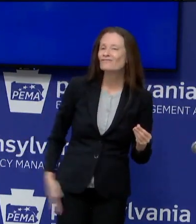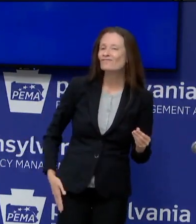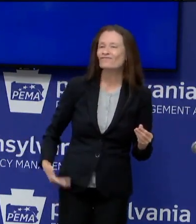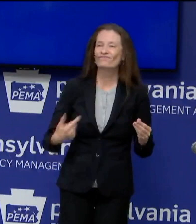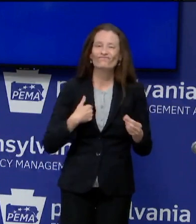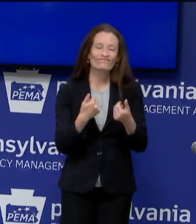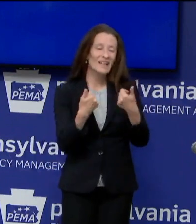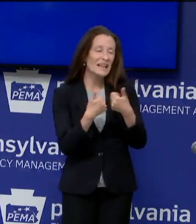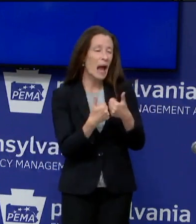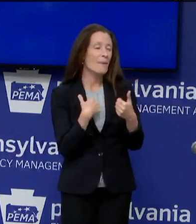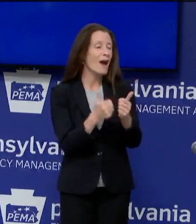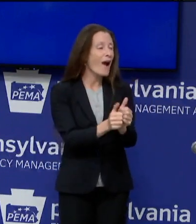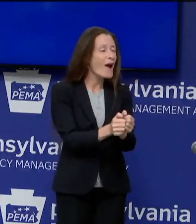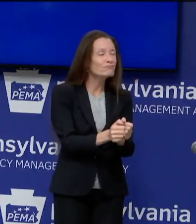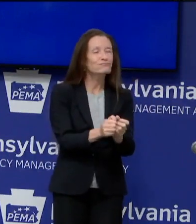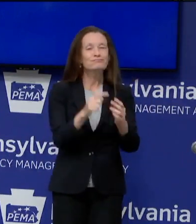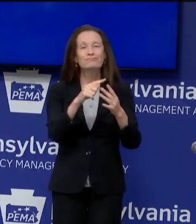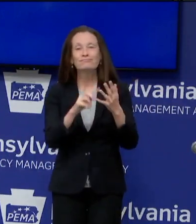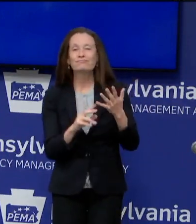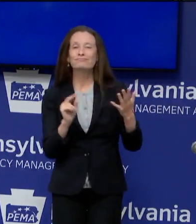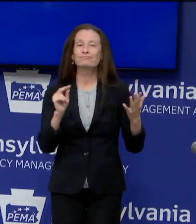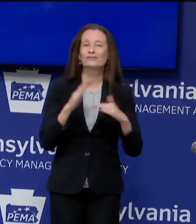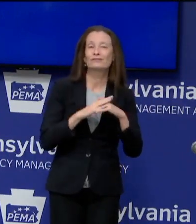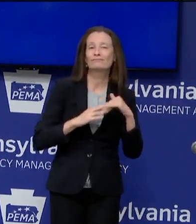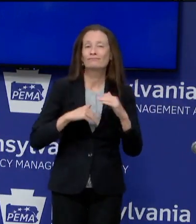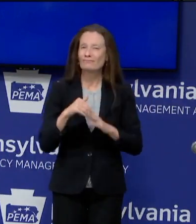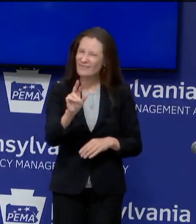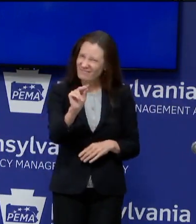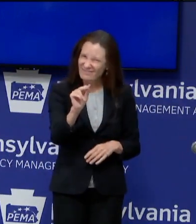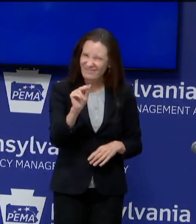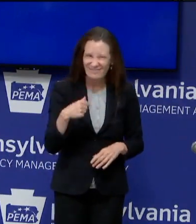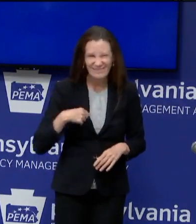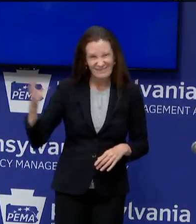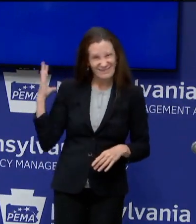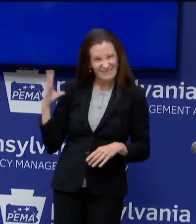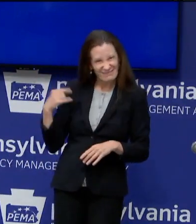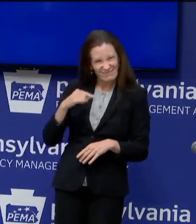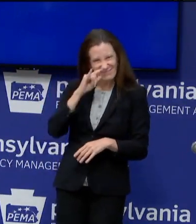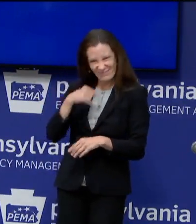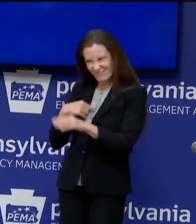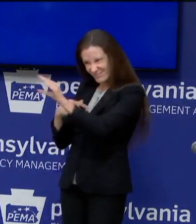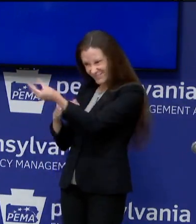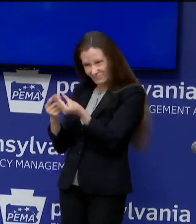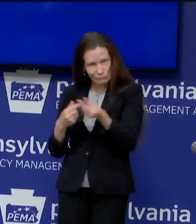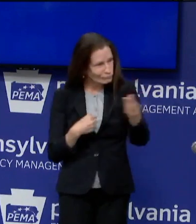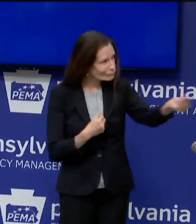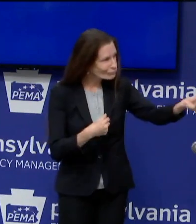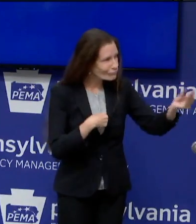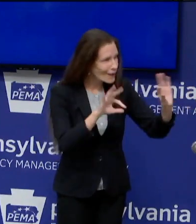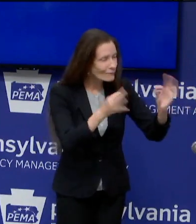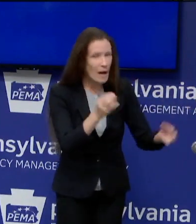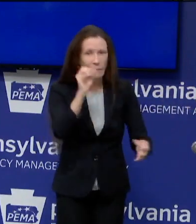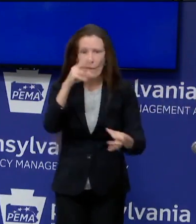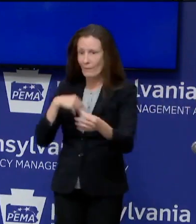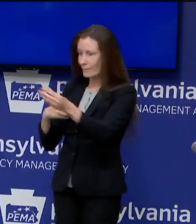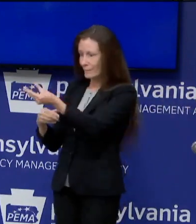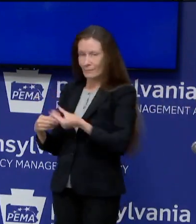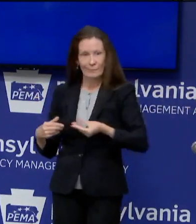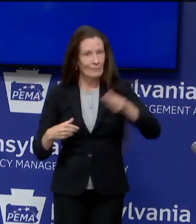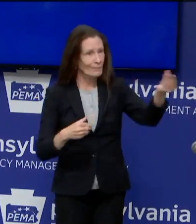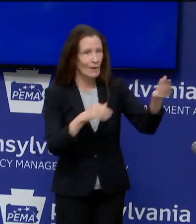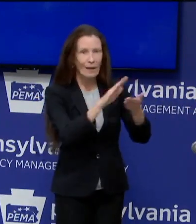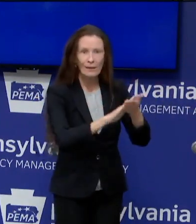But because we had more safety nets in 1996 and 1997, when I was 18, 19 years old, I was able to do a little bit better.